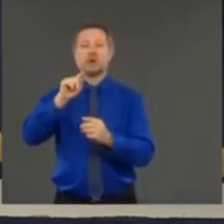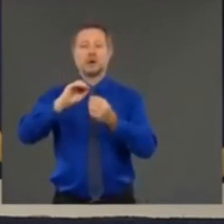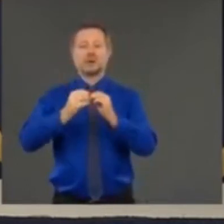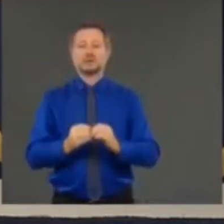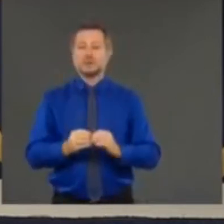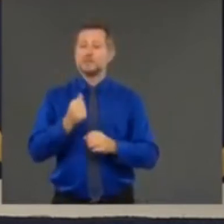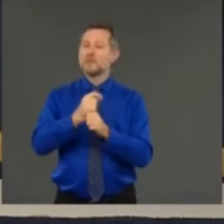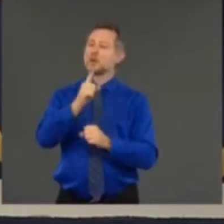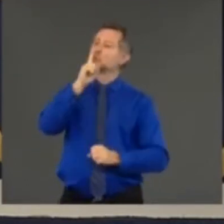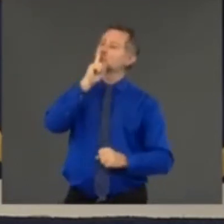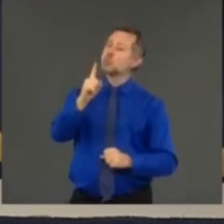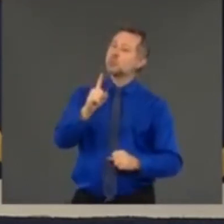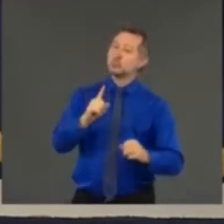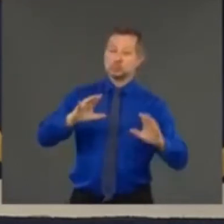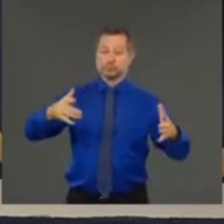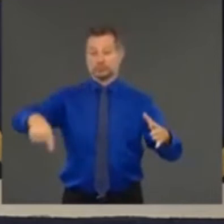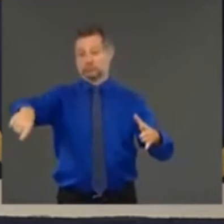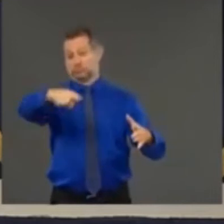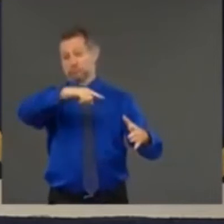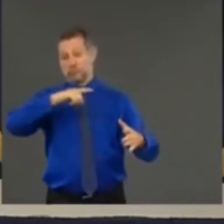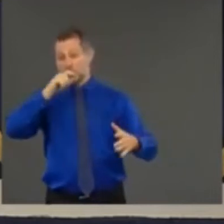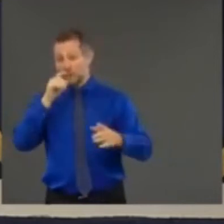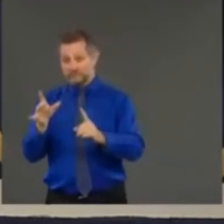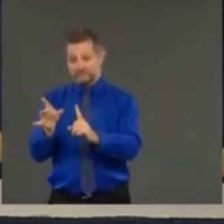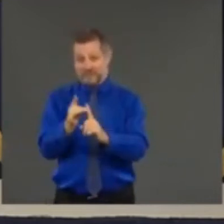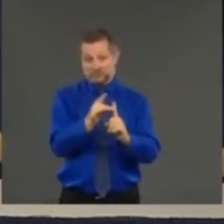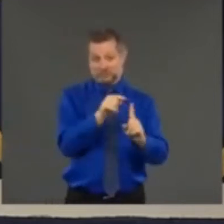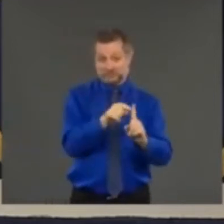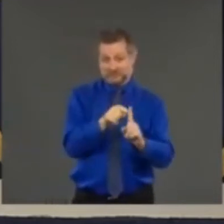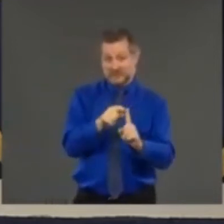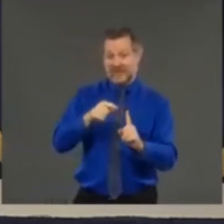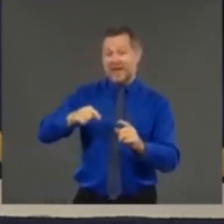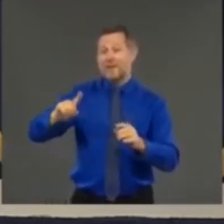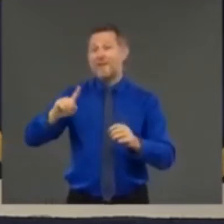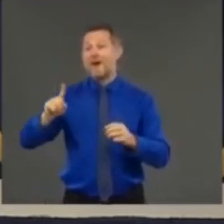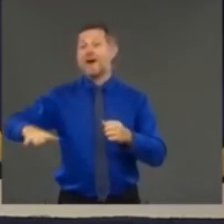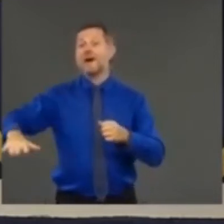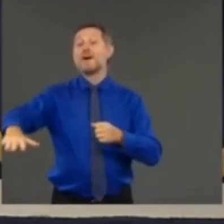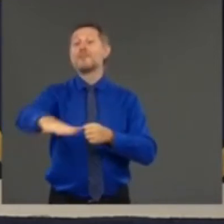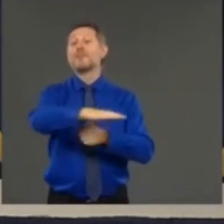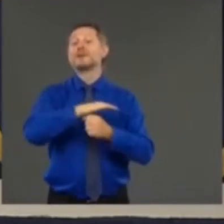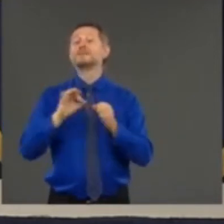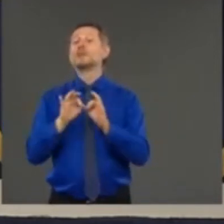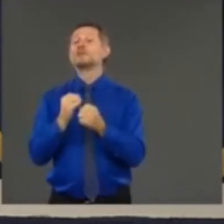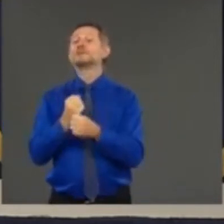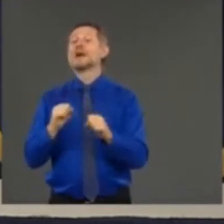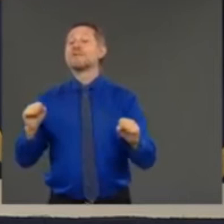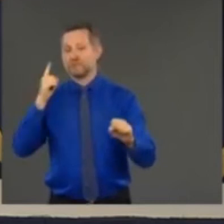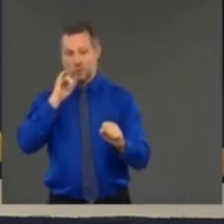from an infection rate point of view the environment is safe to open a school